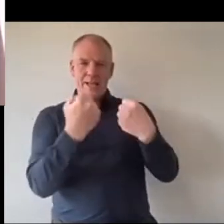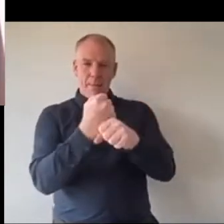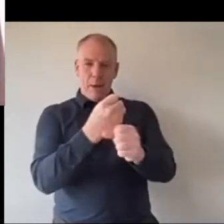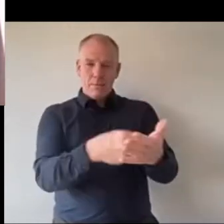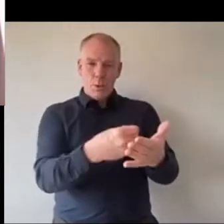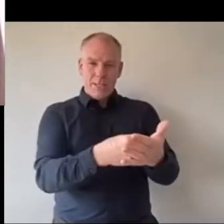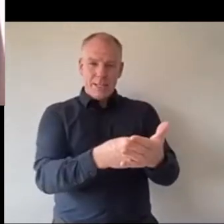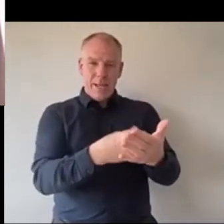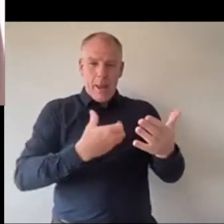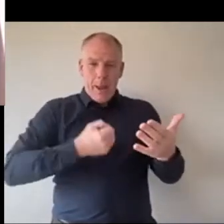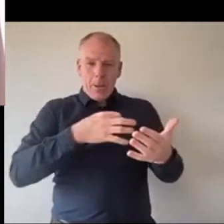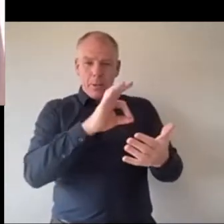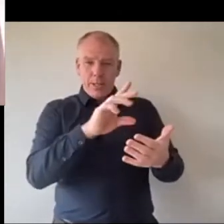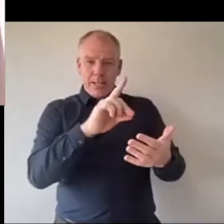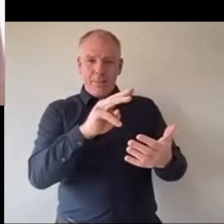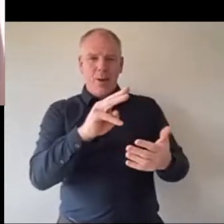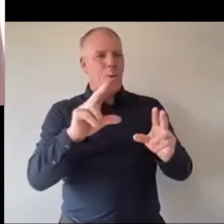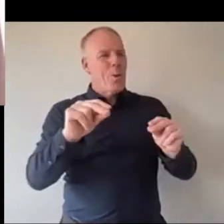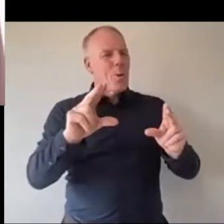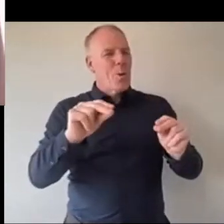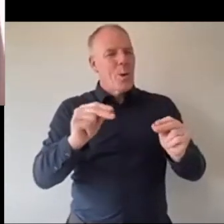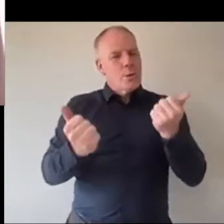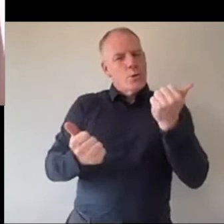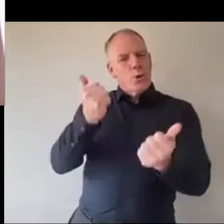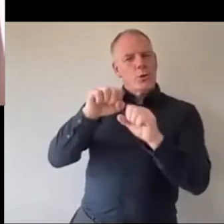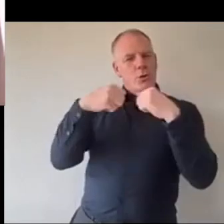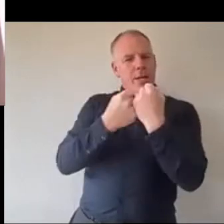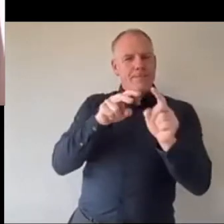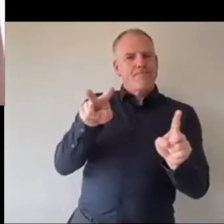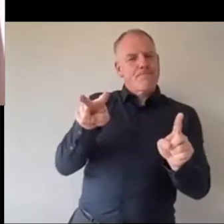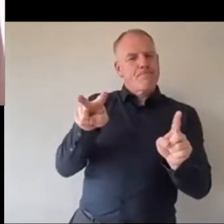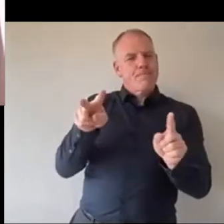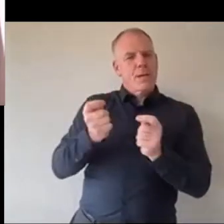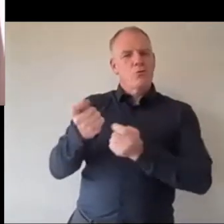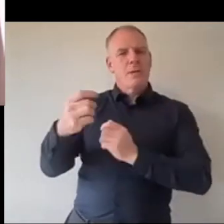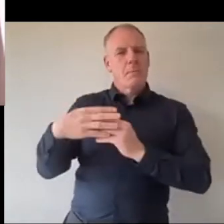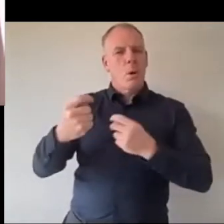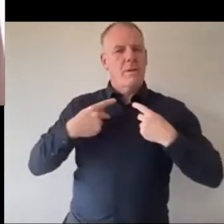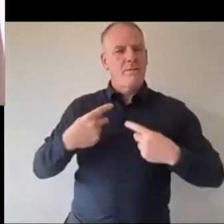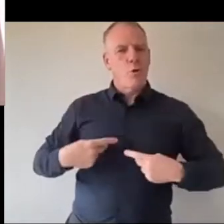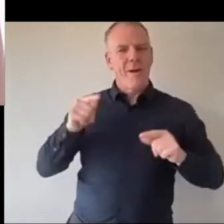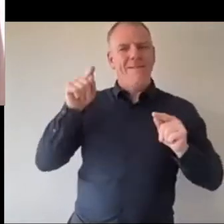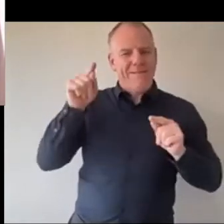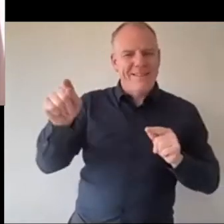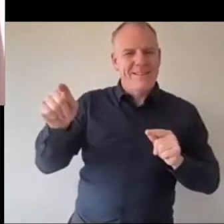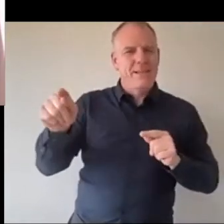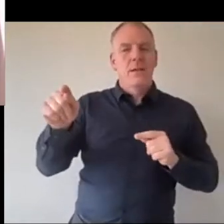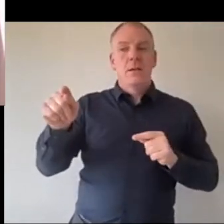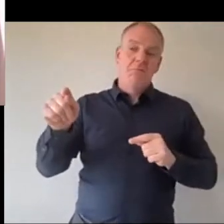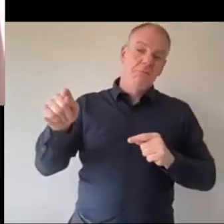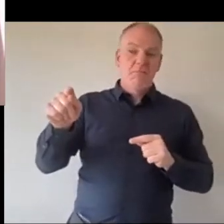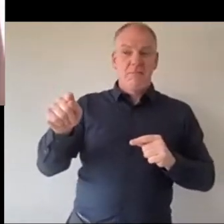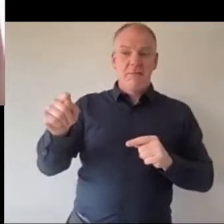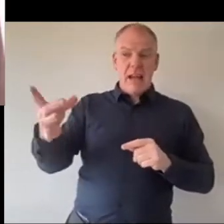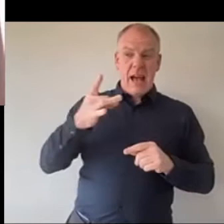they're very blunt instruments the way to judge a society is in how we treat our most vulnerable and ask yourself are we doing a good enough job in Ireland?